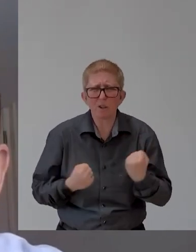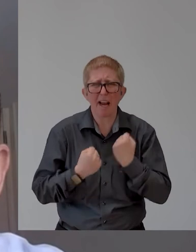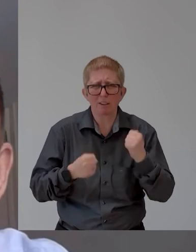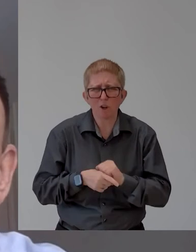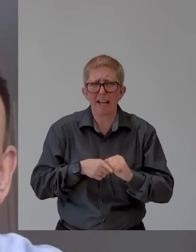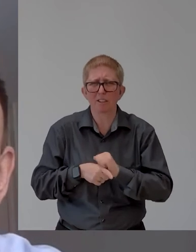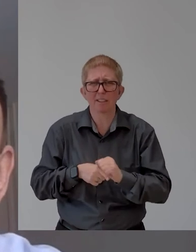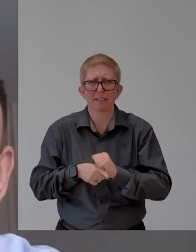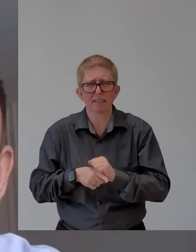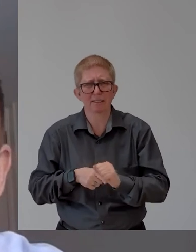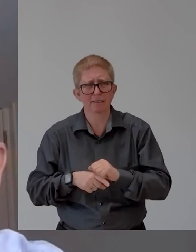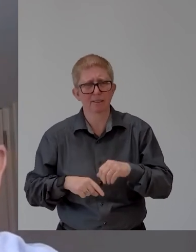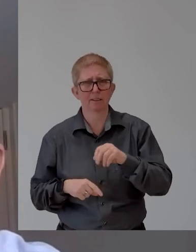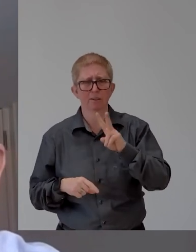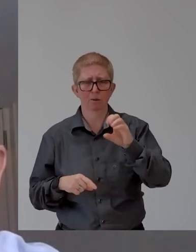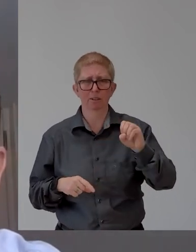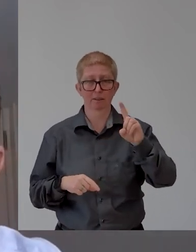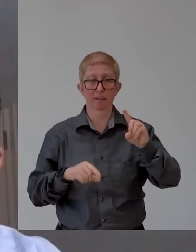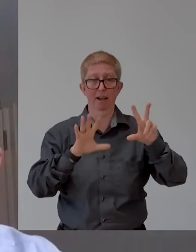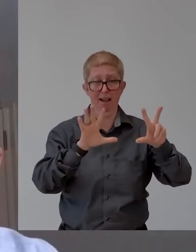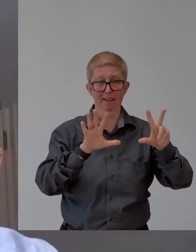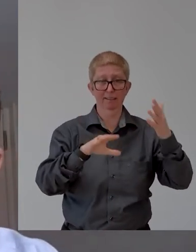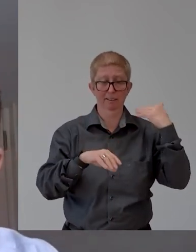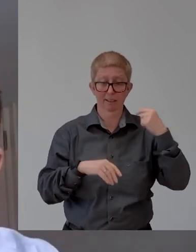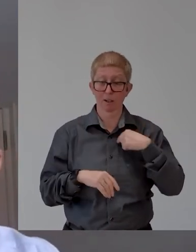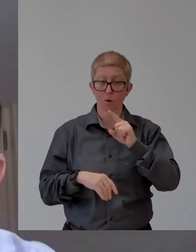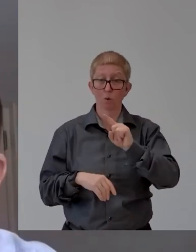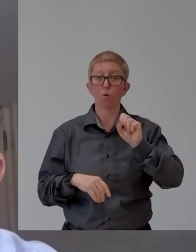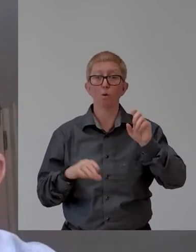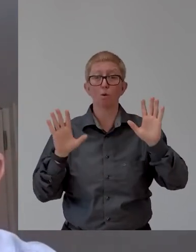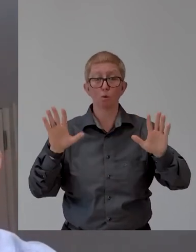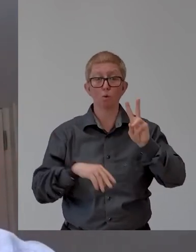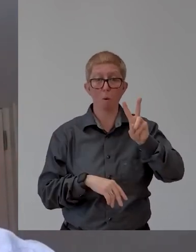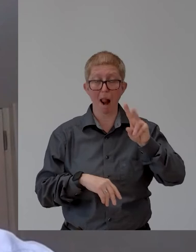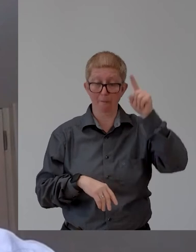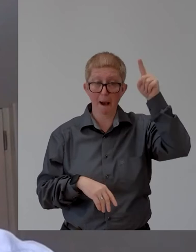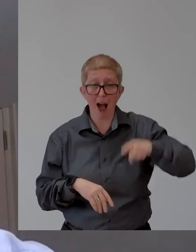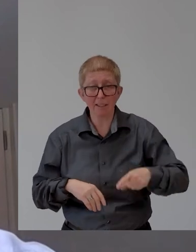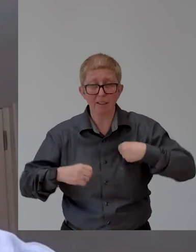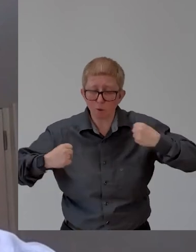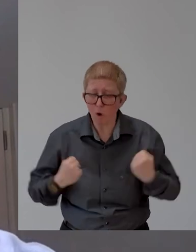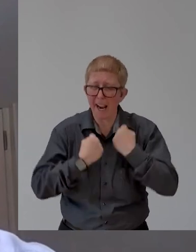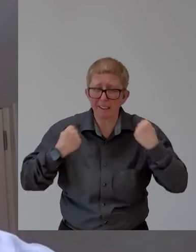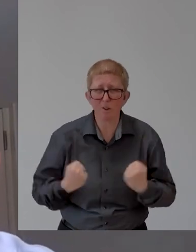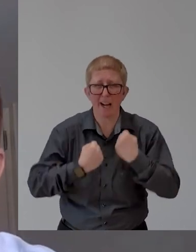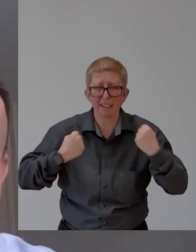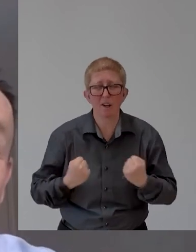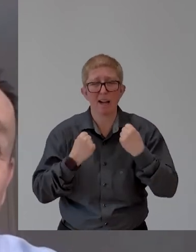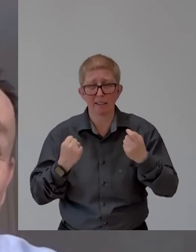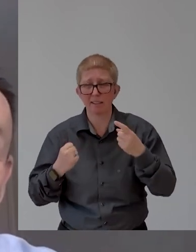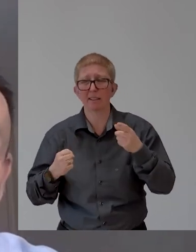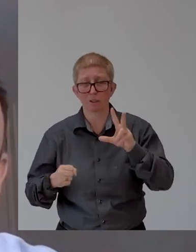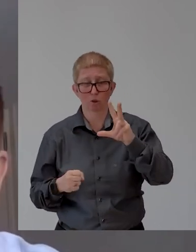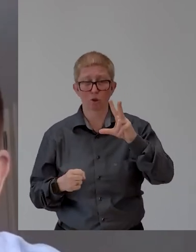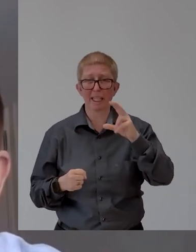12 months, did, you know, uh, 3000 kilometers and my bike training swam,